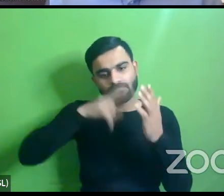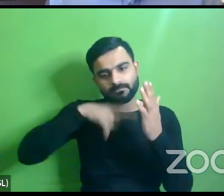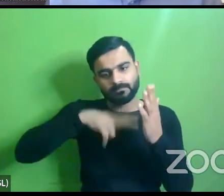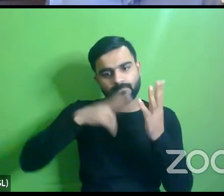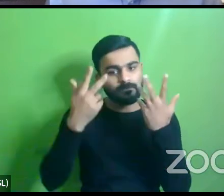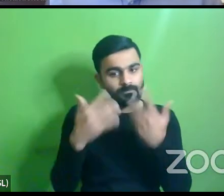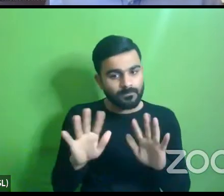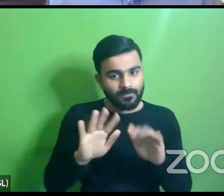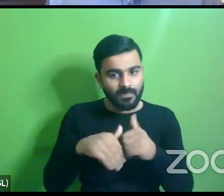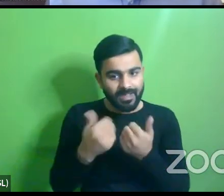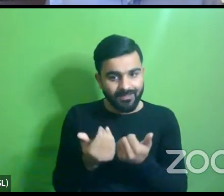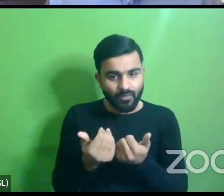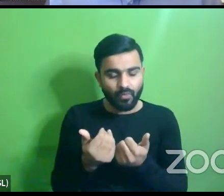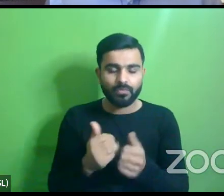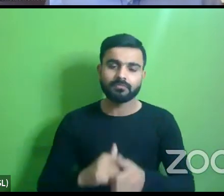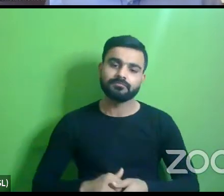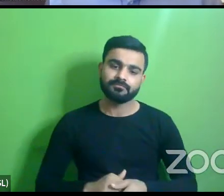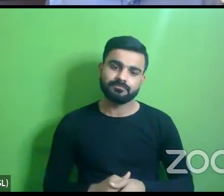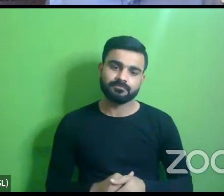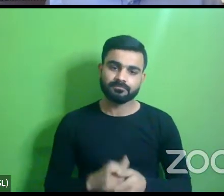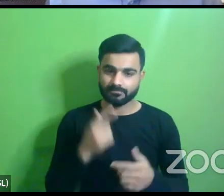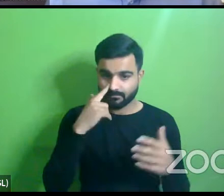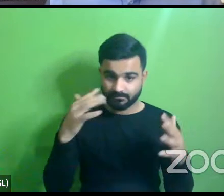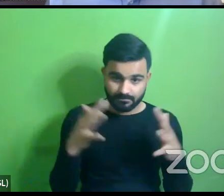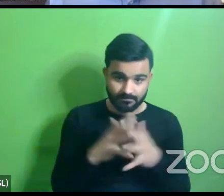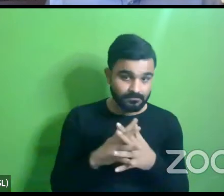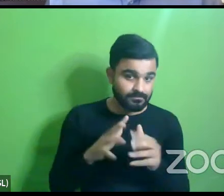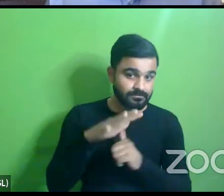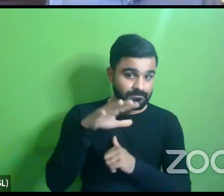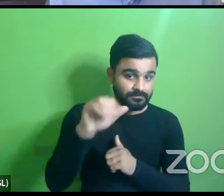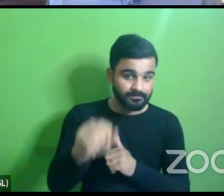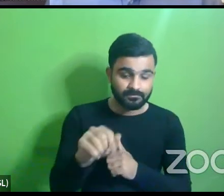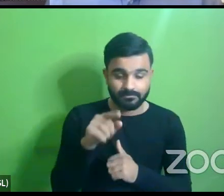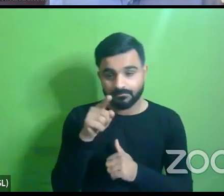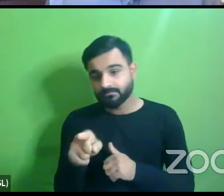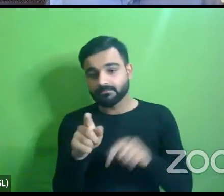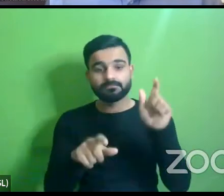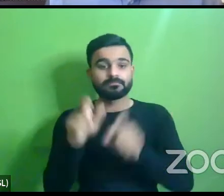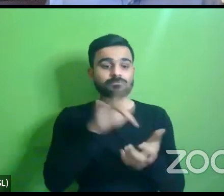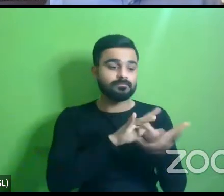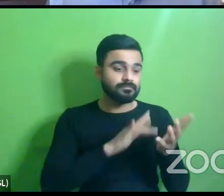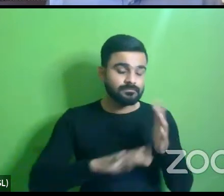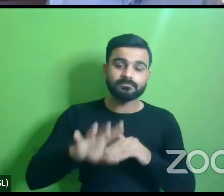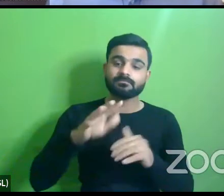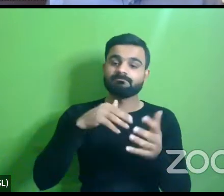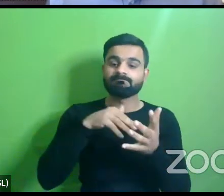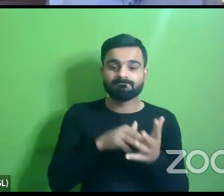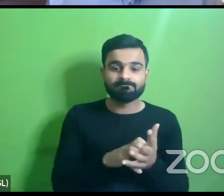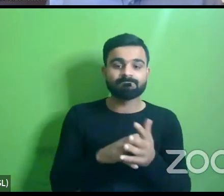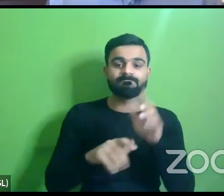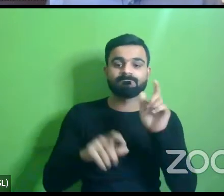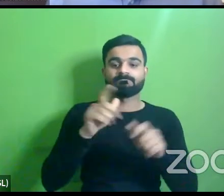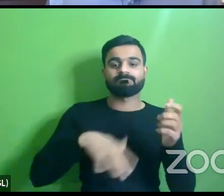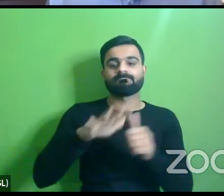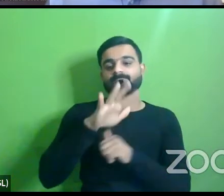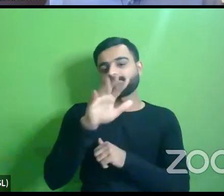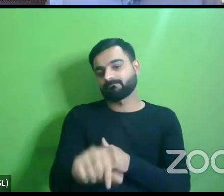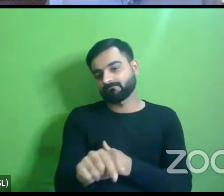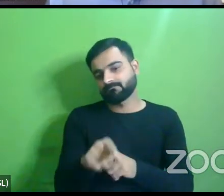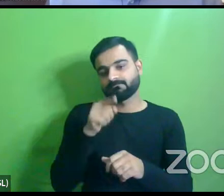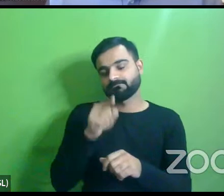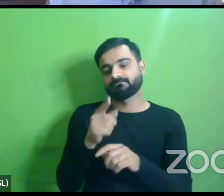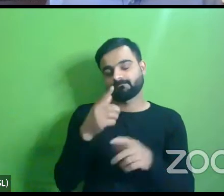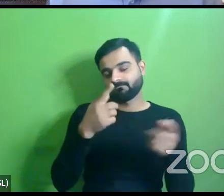um women's access to uh public spaces or lack of access to public spaces affects their